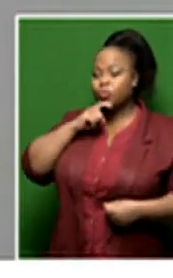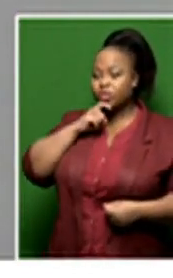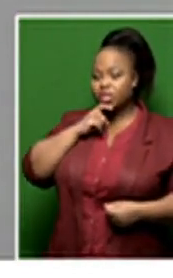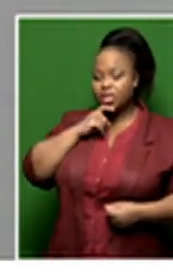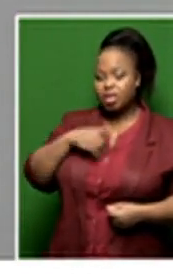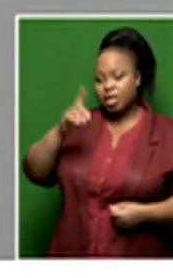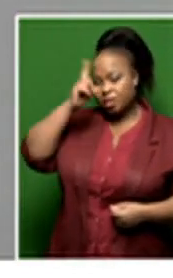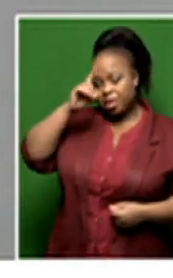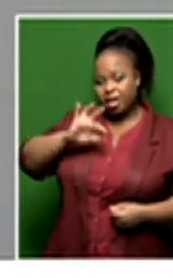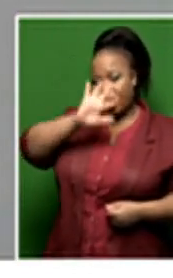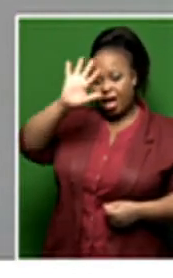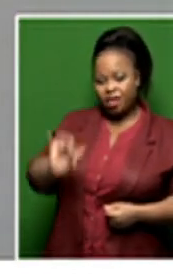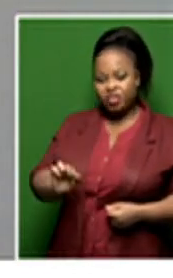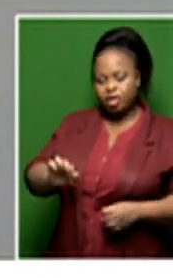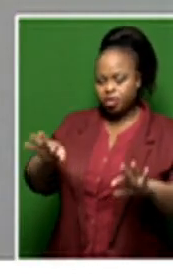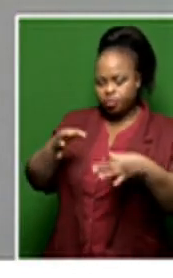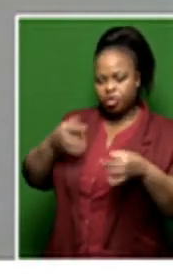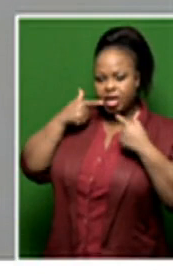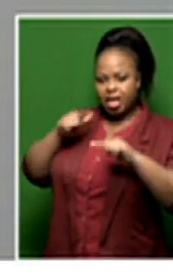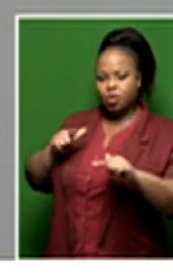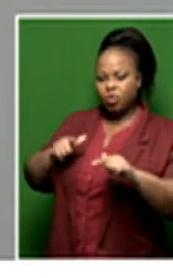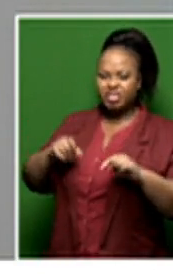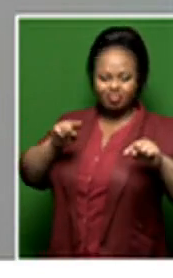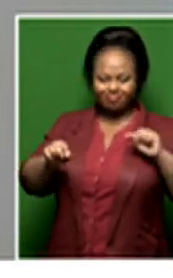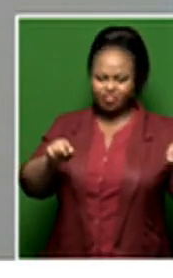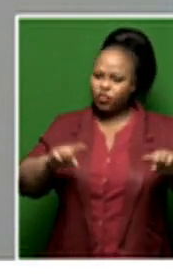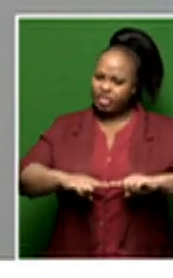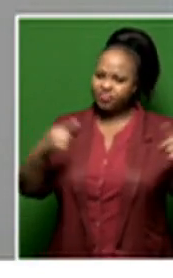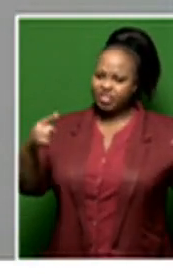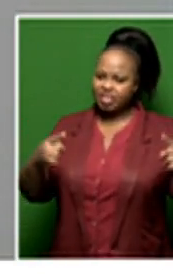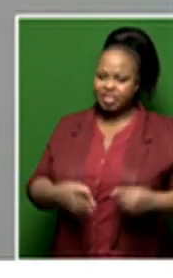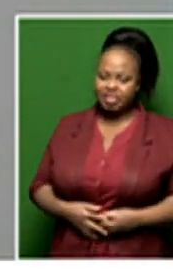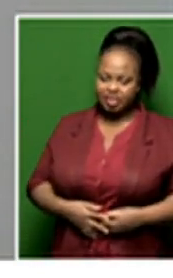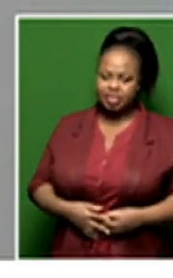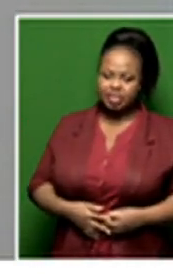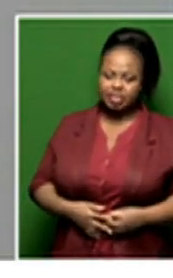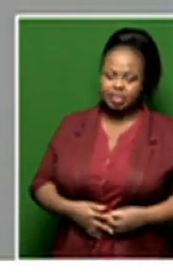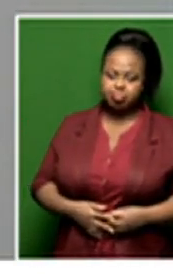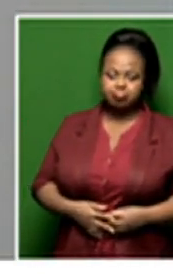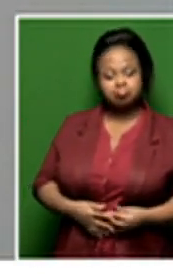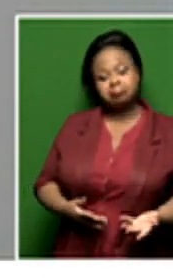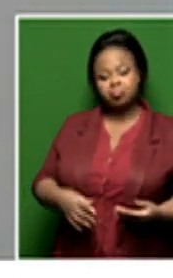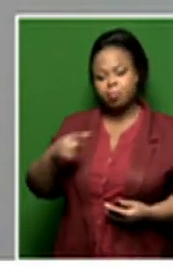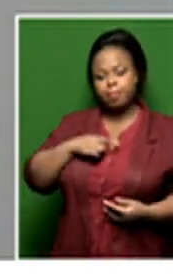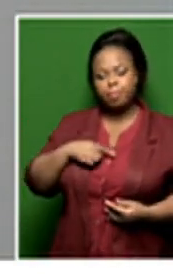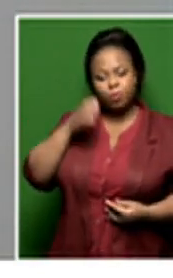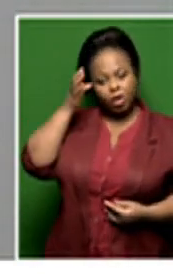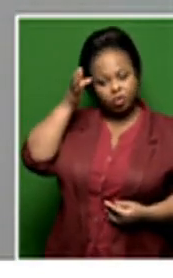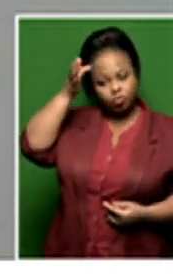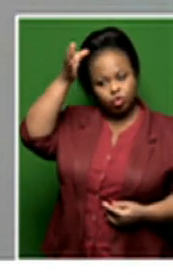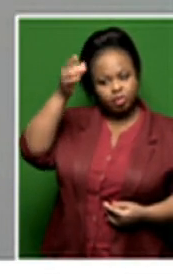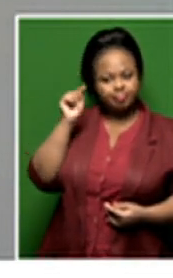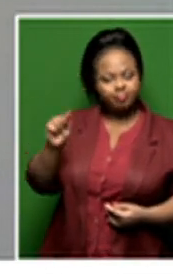African, you know, musical language. It's completely, you know, it's a different, you know, concept, because